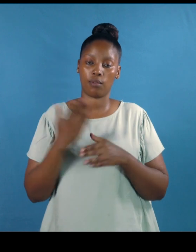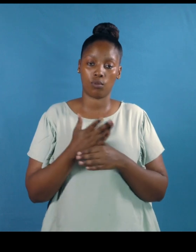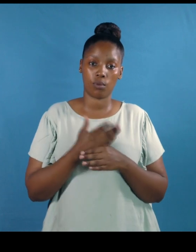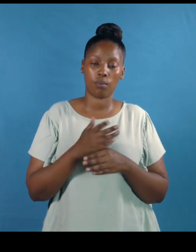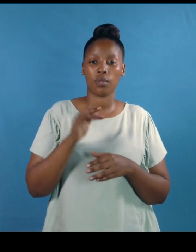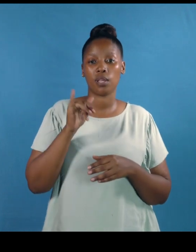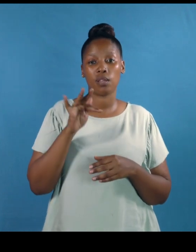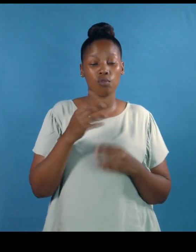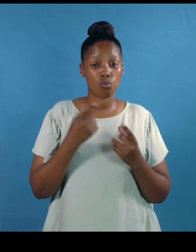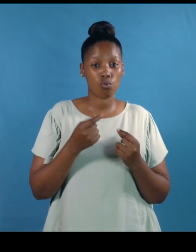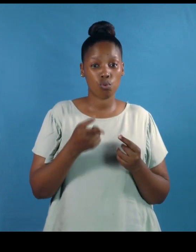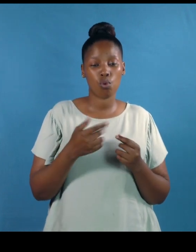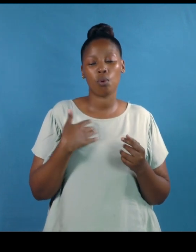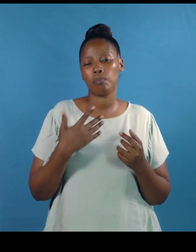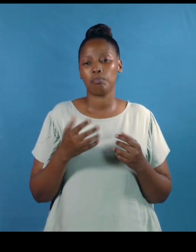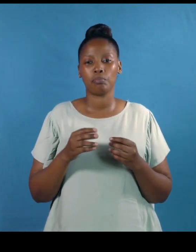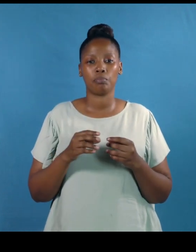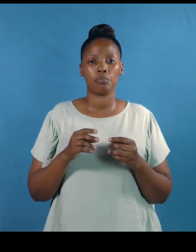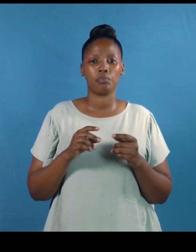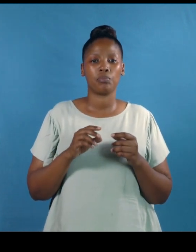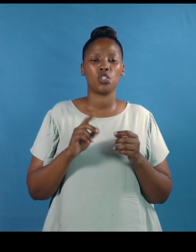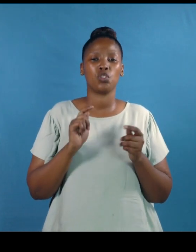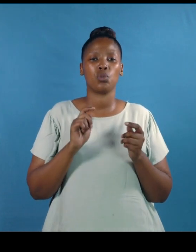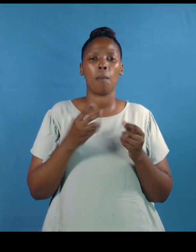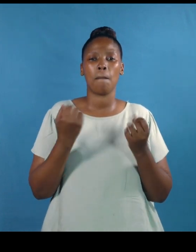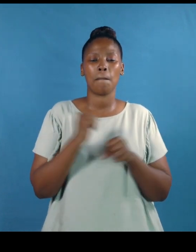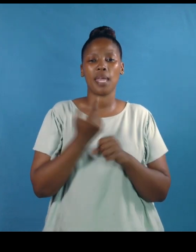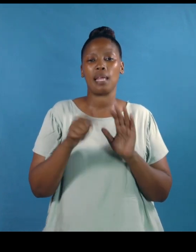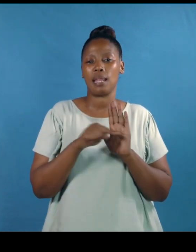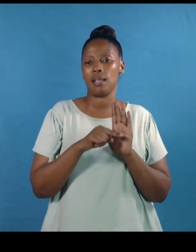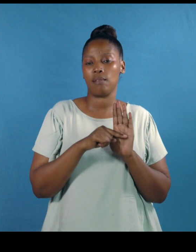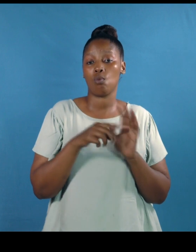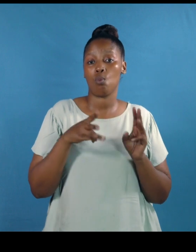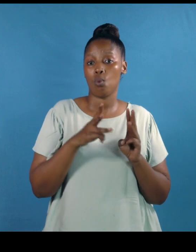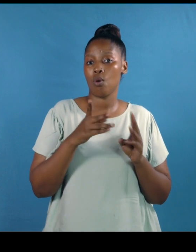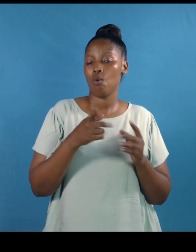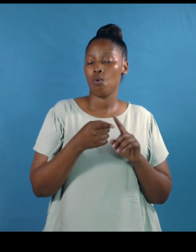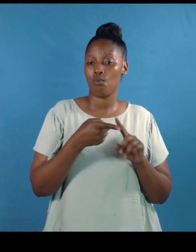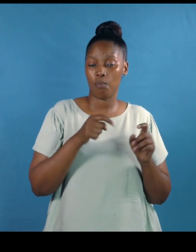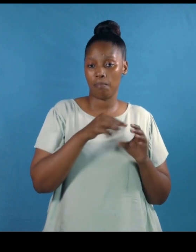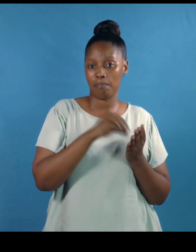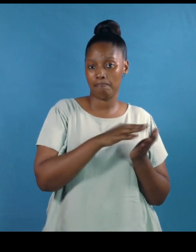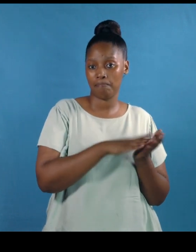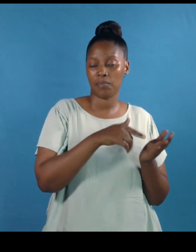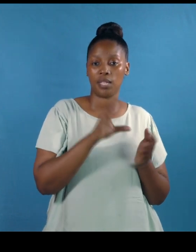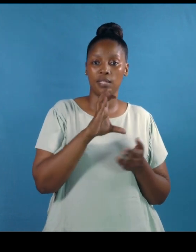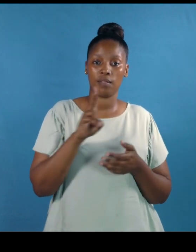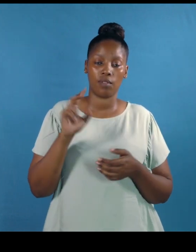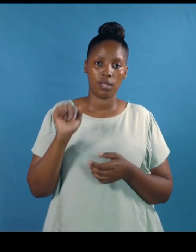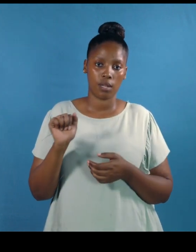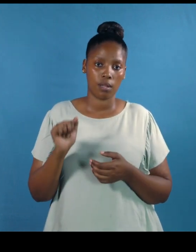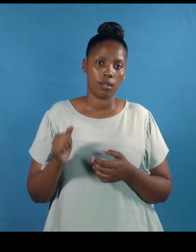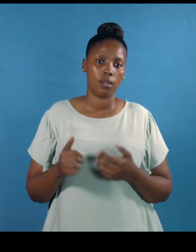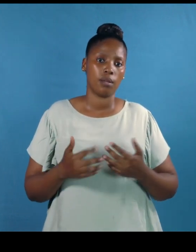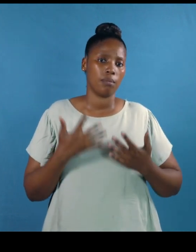create a negative image of yourself on your CV you will be seen as someone who can't commit and someone that's not worth the